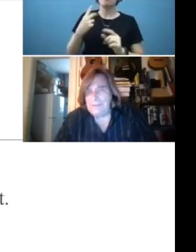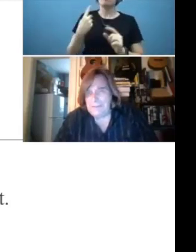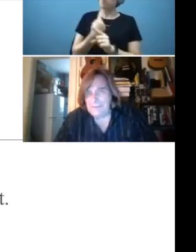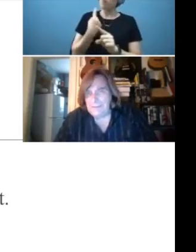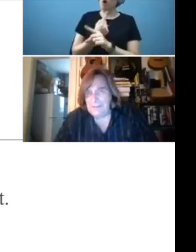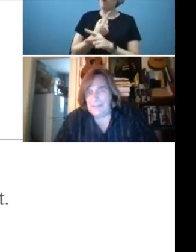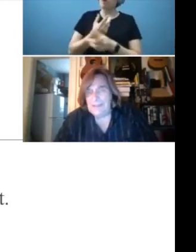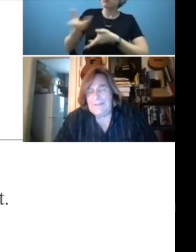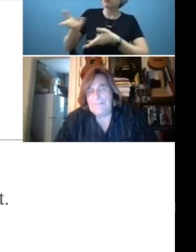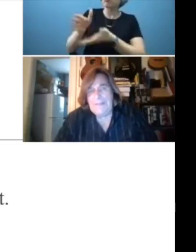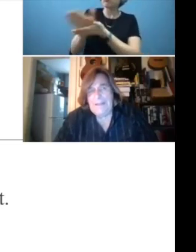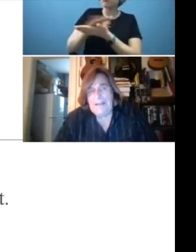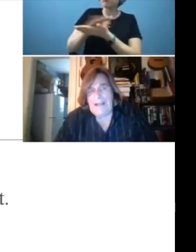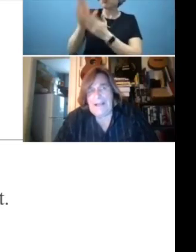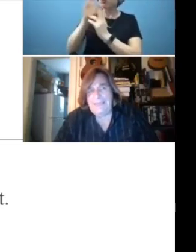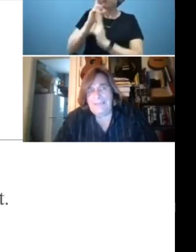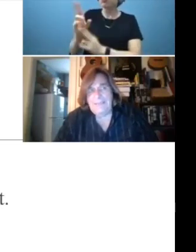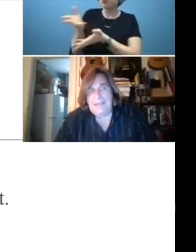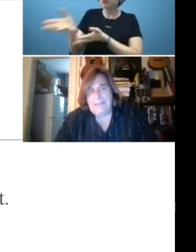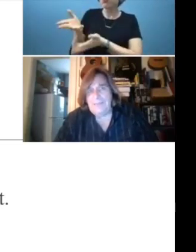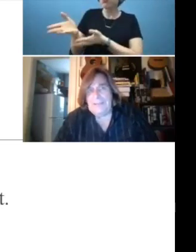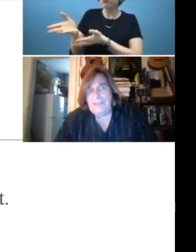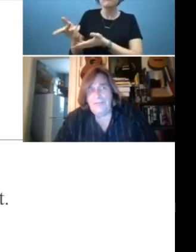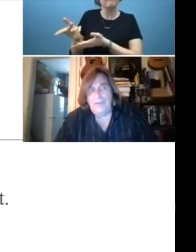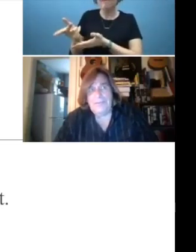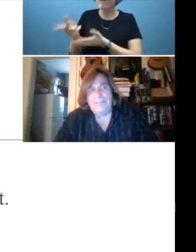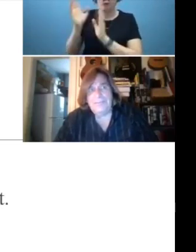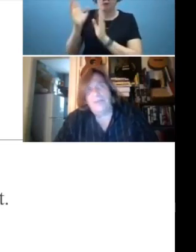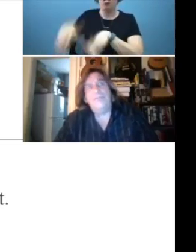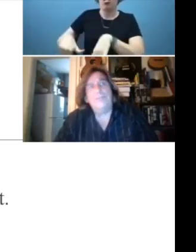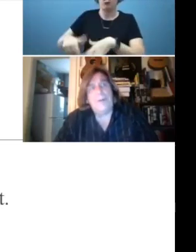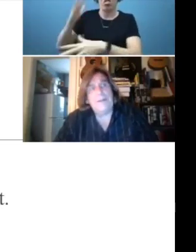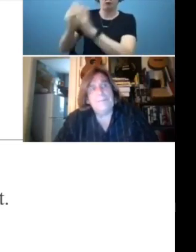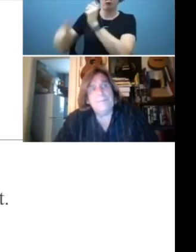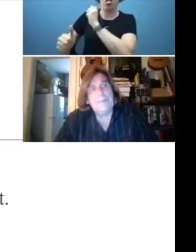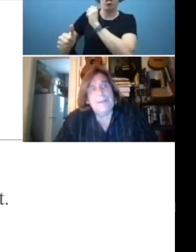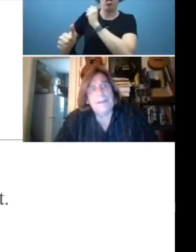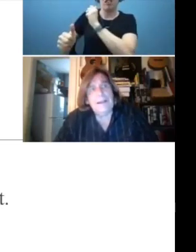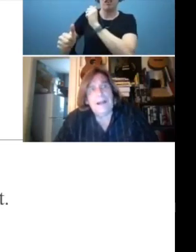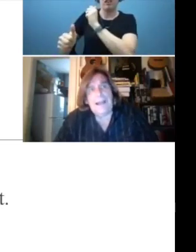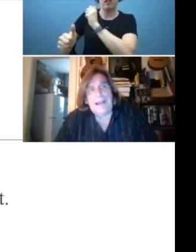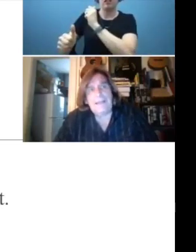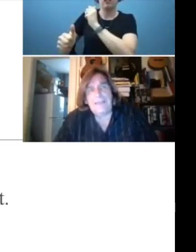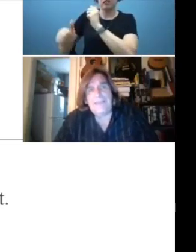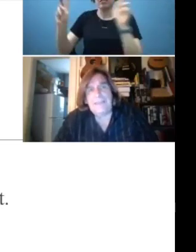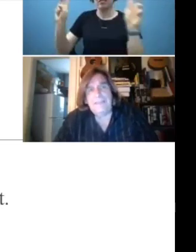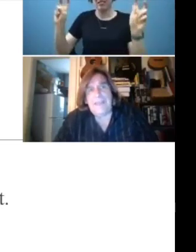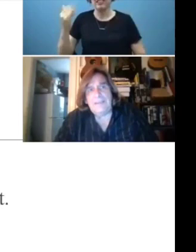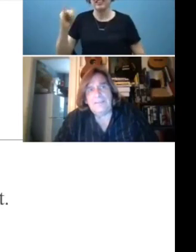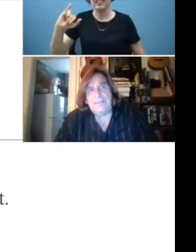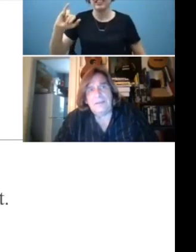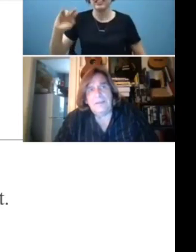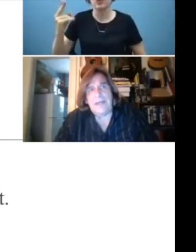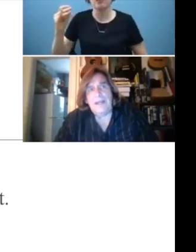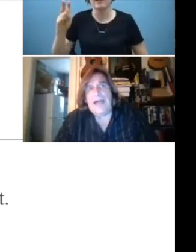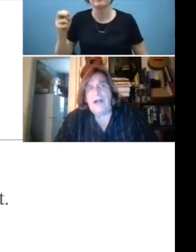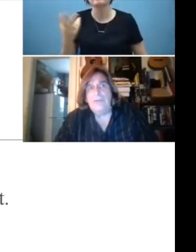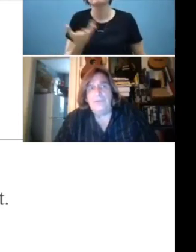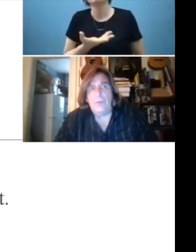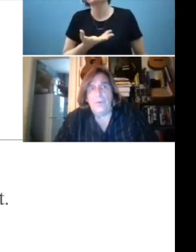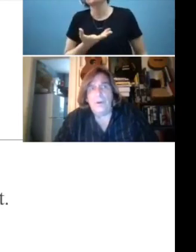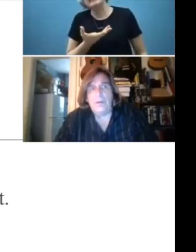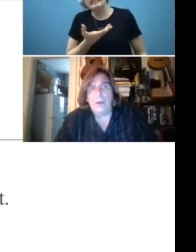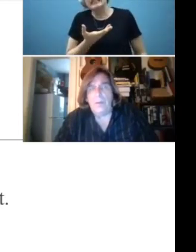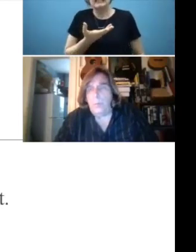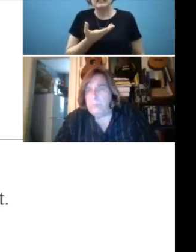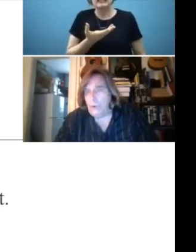human dignity. I think that speaks for itself, but I think that that's, that allows